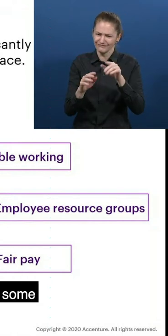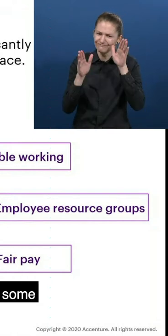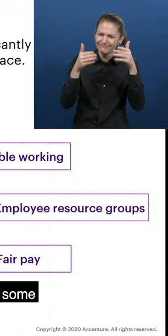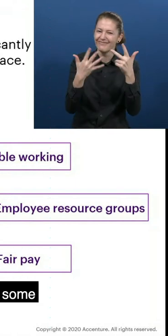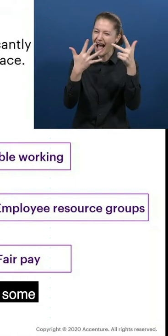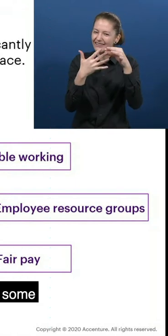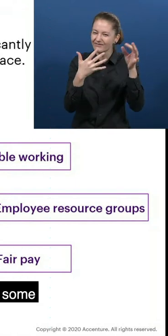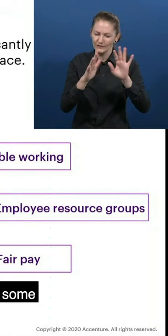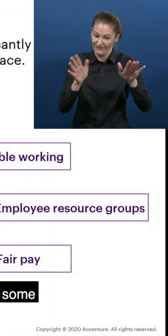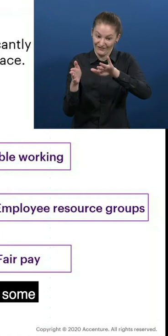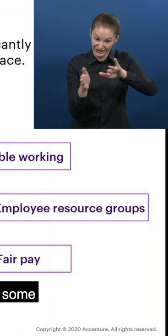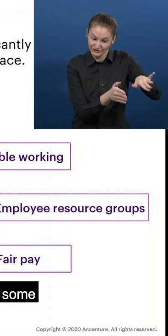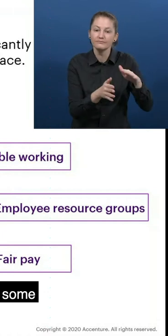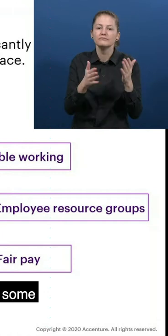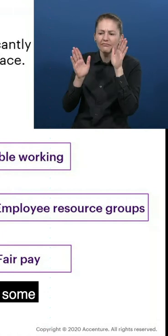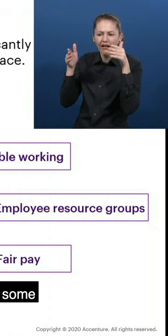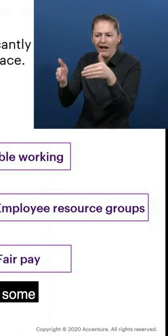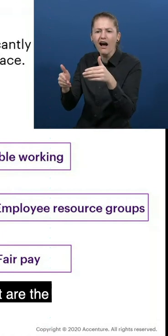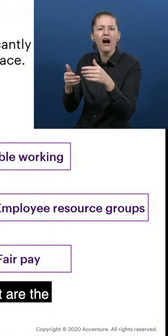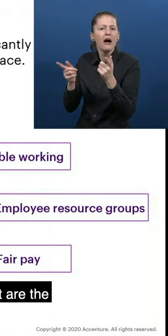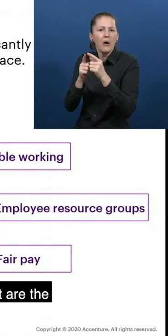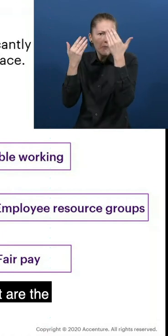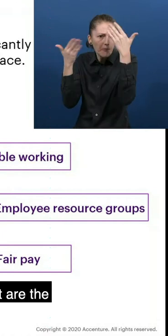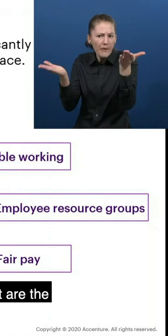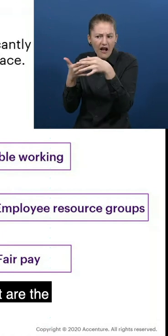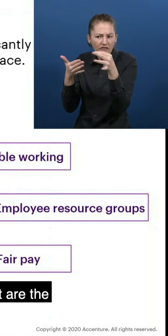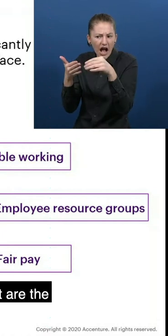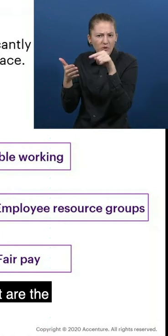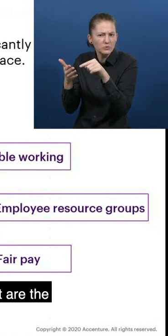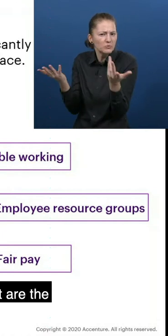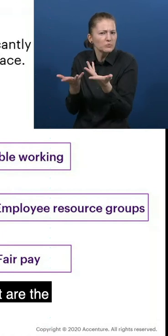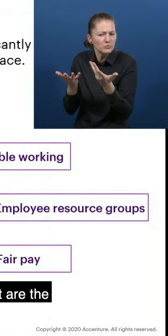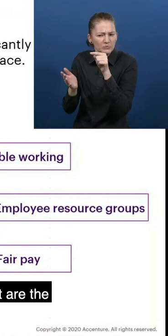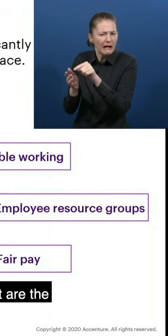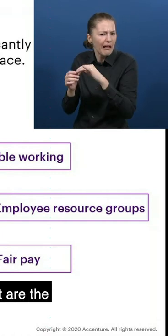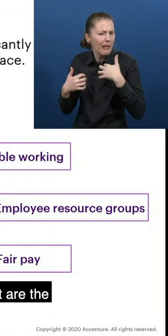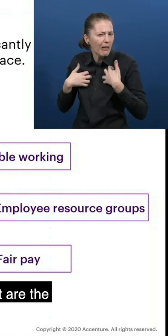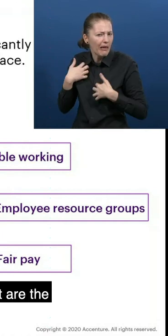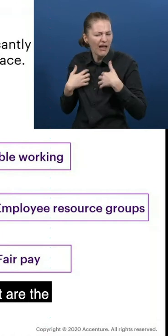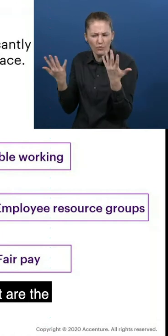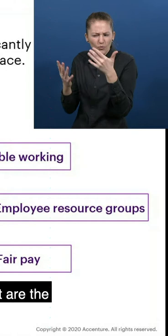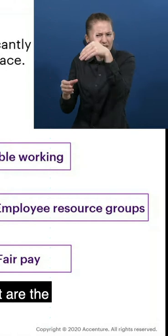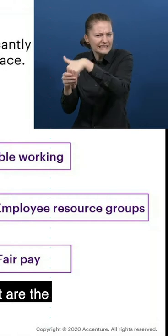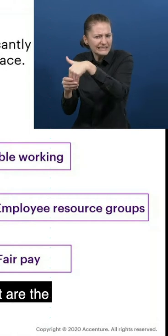we sought to uncover some less obvious factors. So, what else is there? What are the other